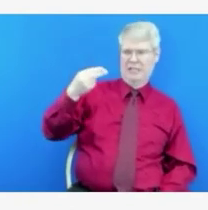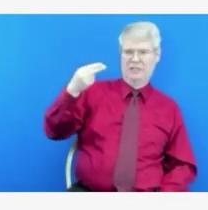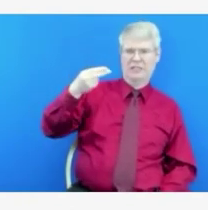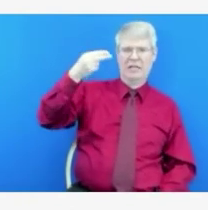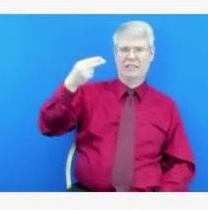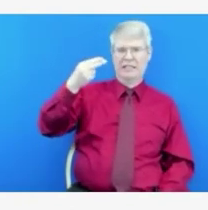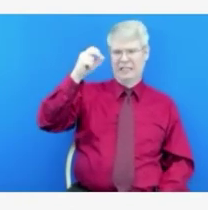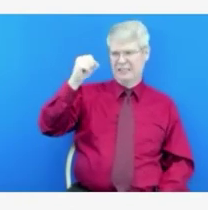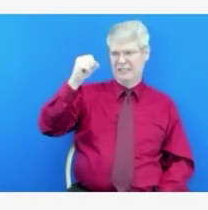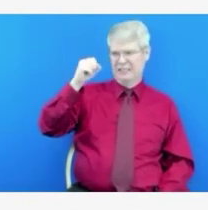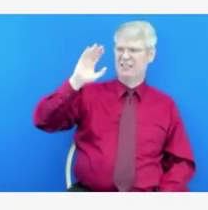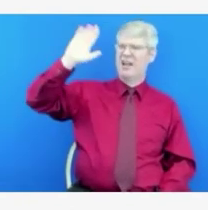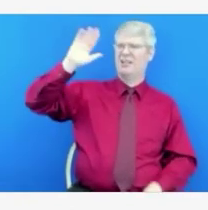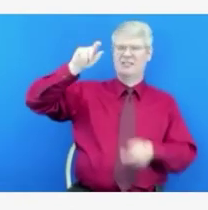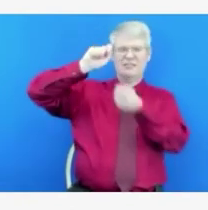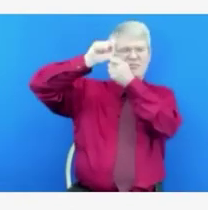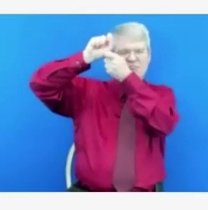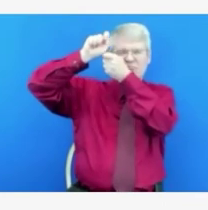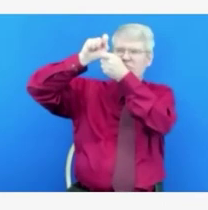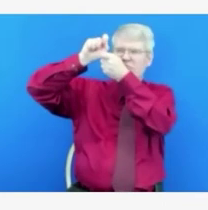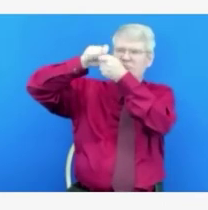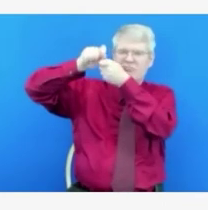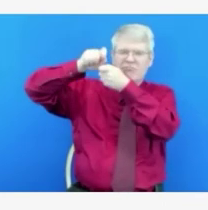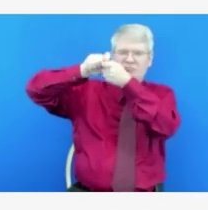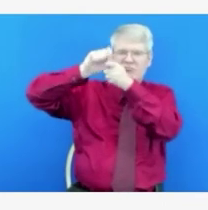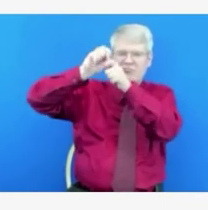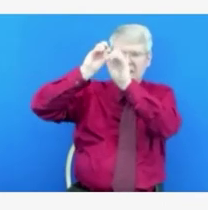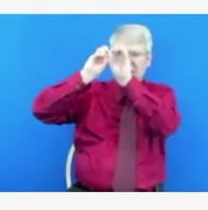dictionary with you on how they're supposed to be answering those questions.